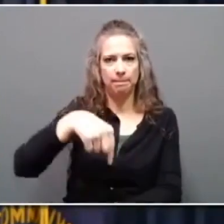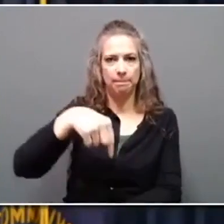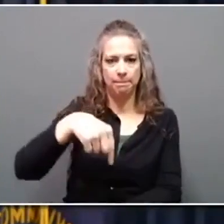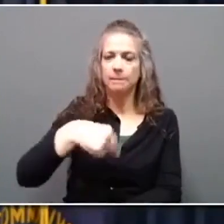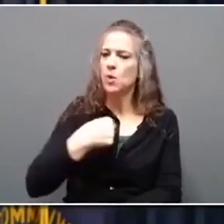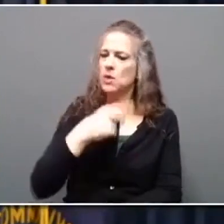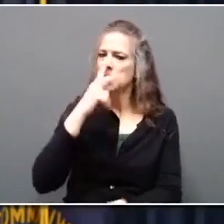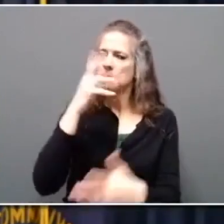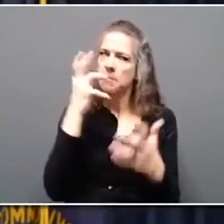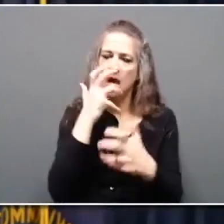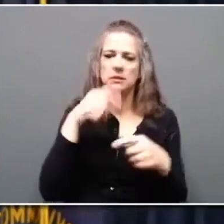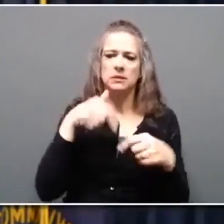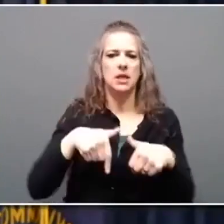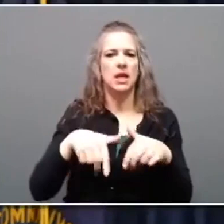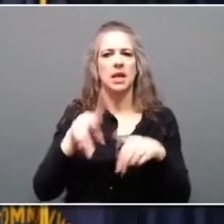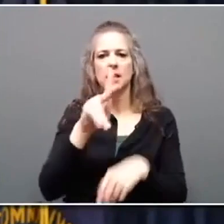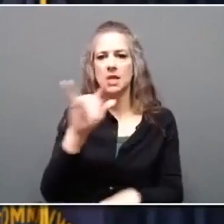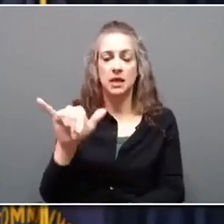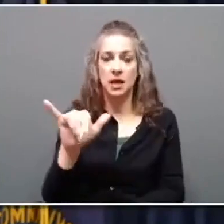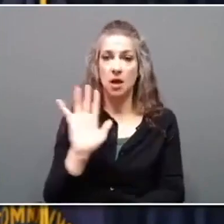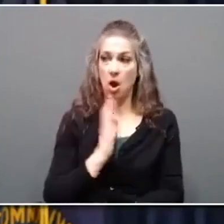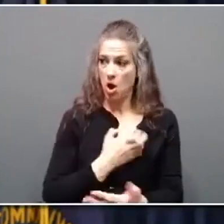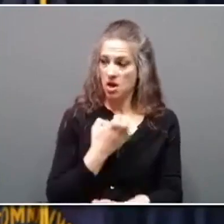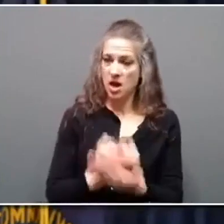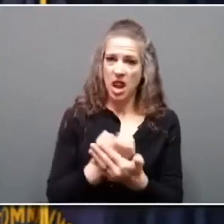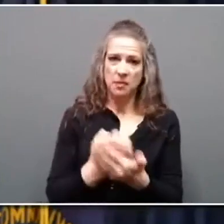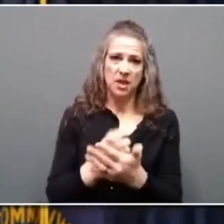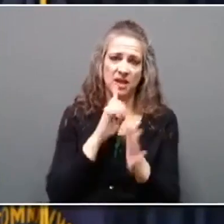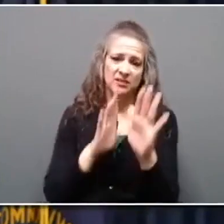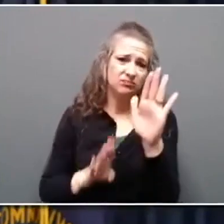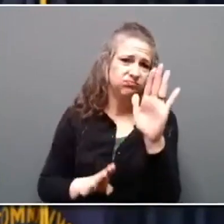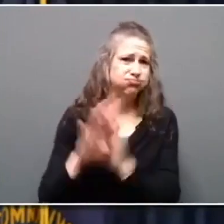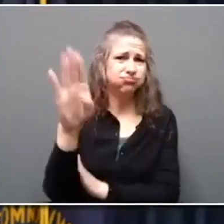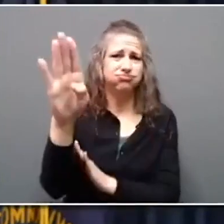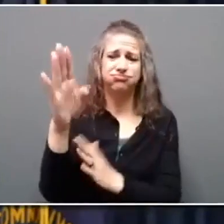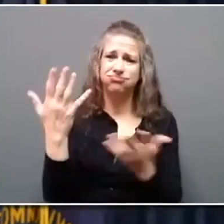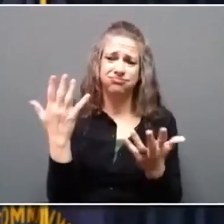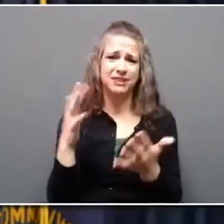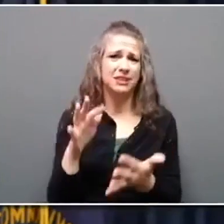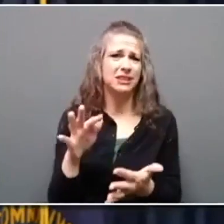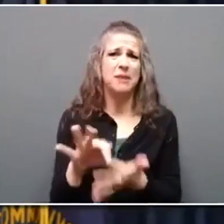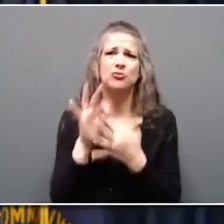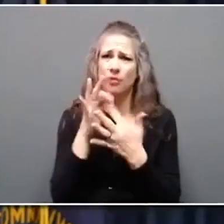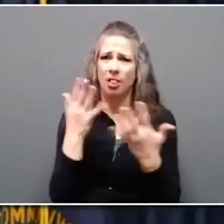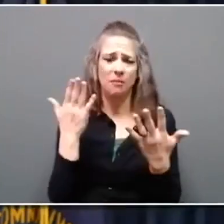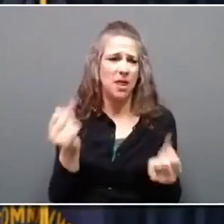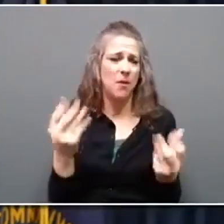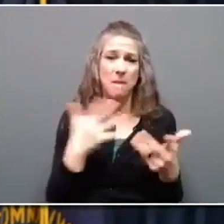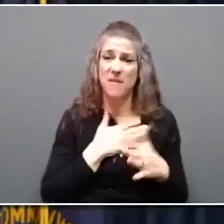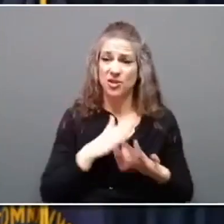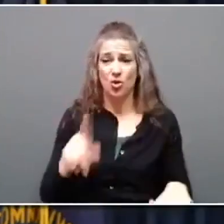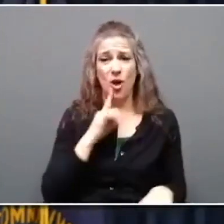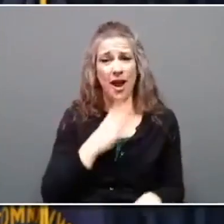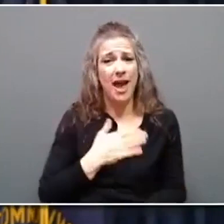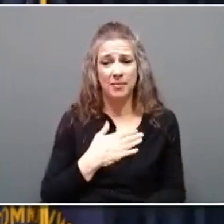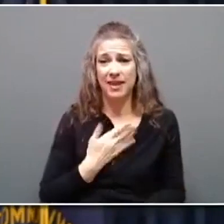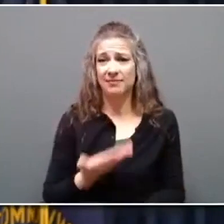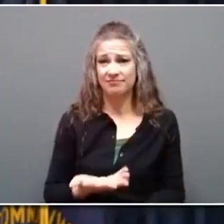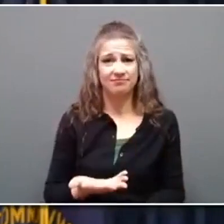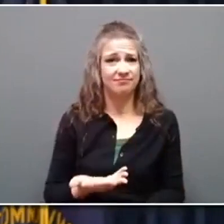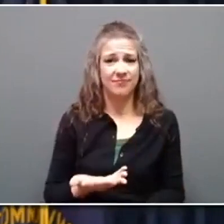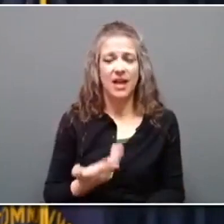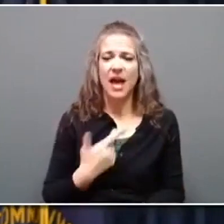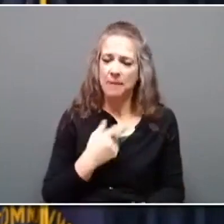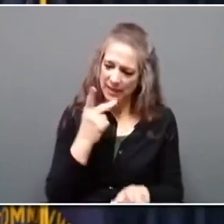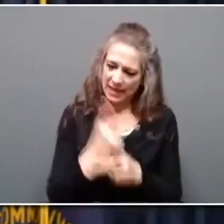happen in the Commonwealth. Well, our economy is just exploding in special ways, and my kids are happy. All right. I'm going to keep doing